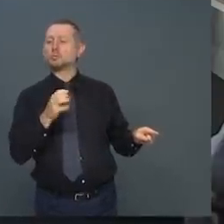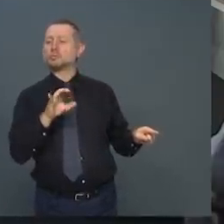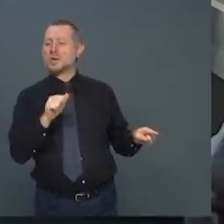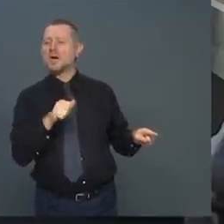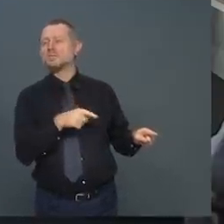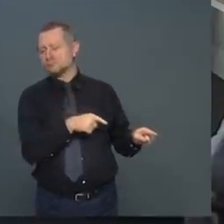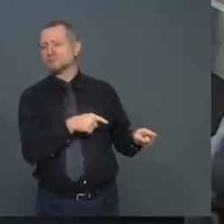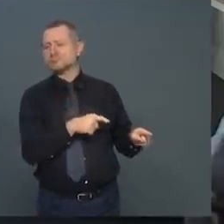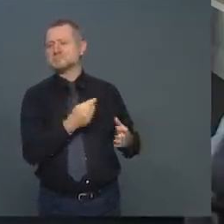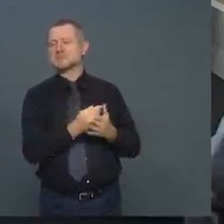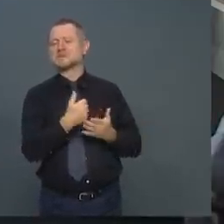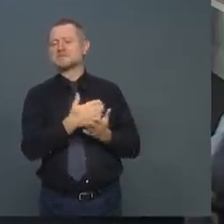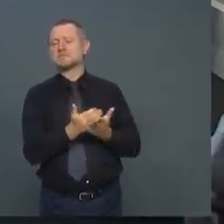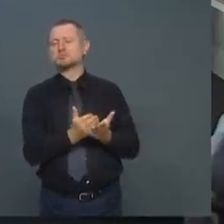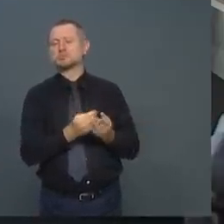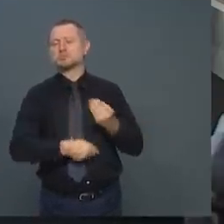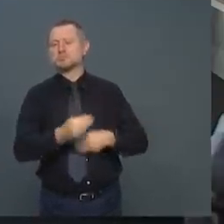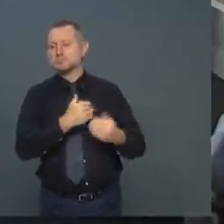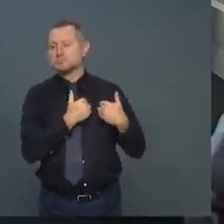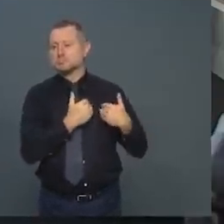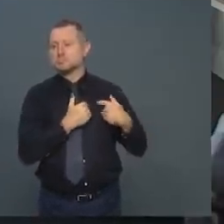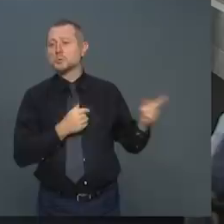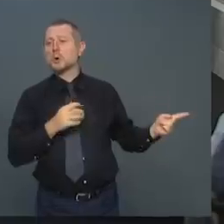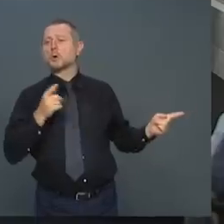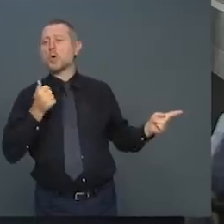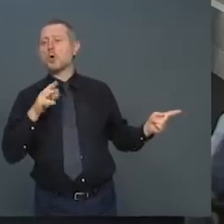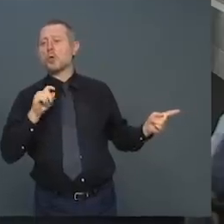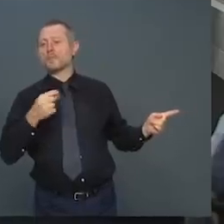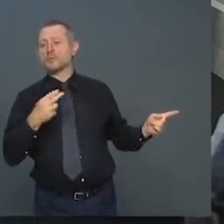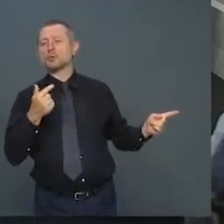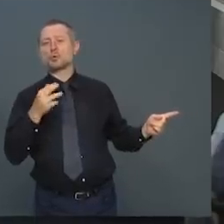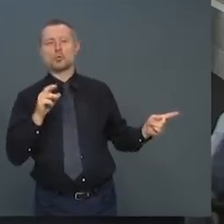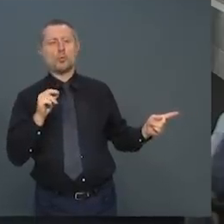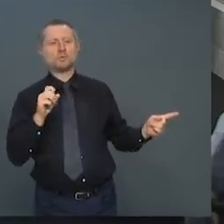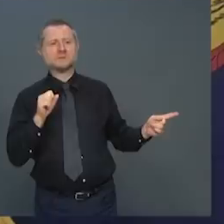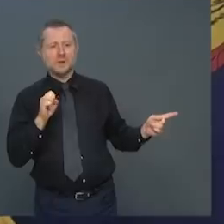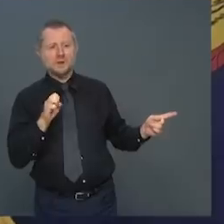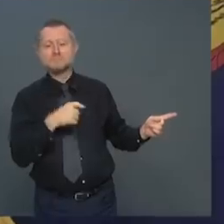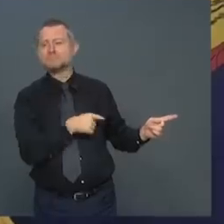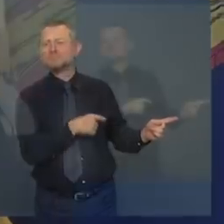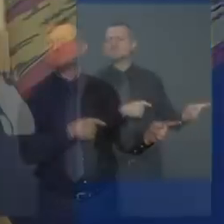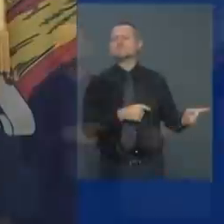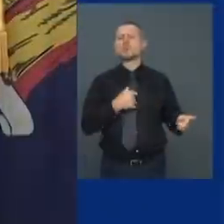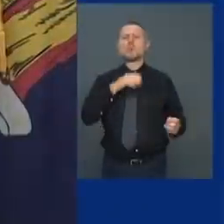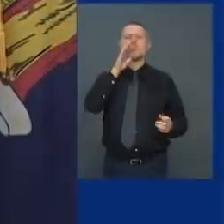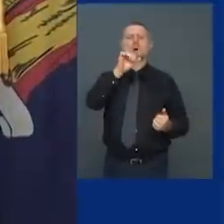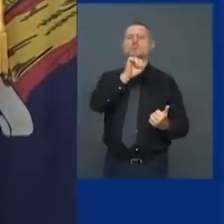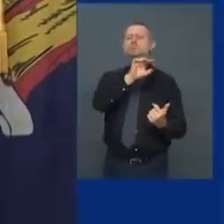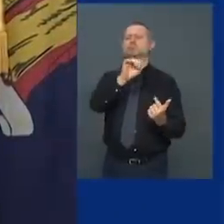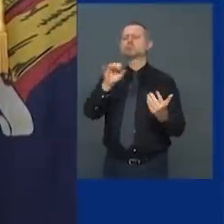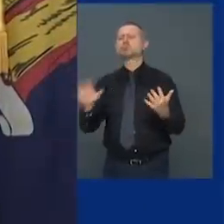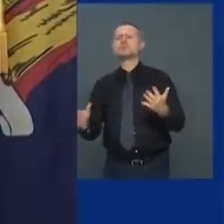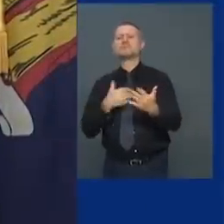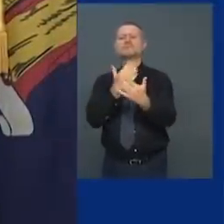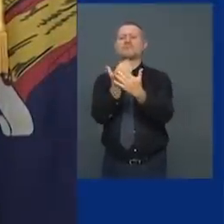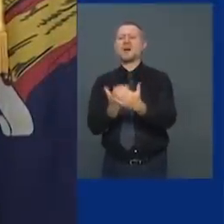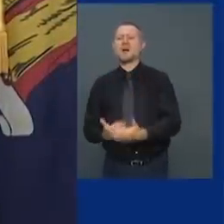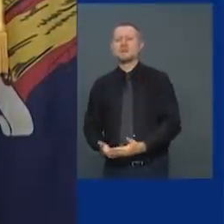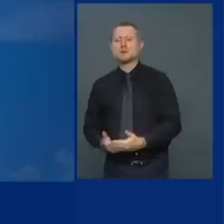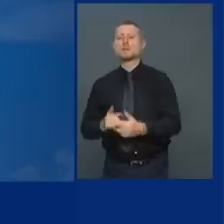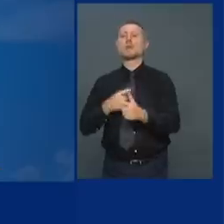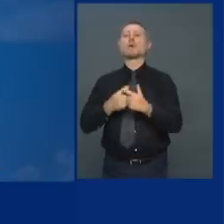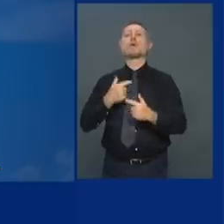Let's go through some facts and then I'm going to outline a strategy that we are going to begin deploying,